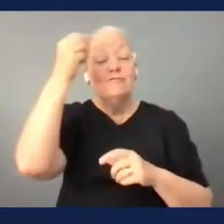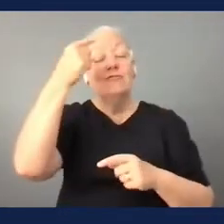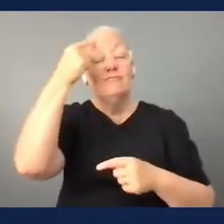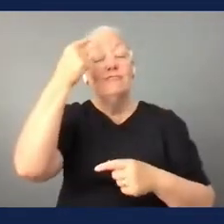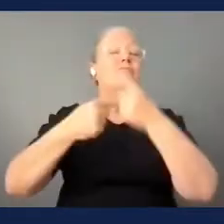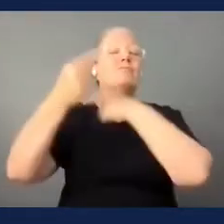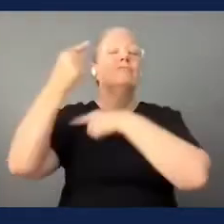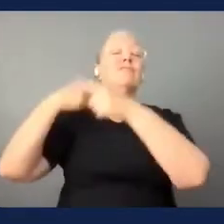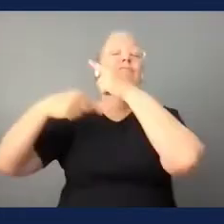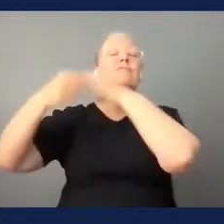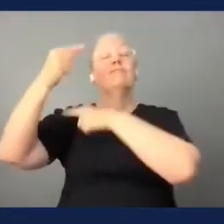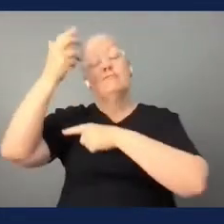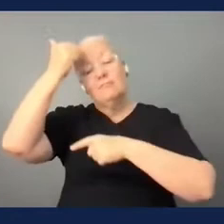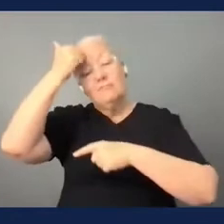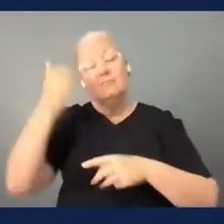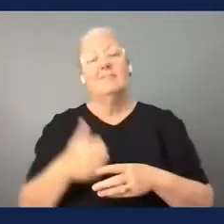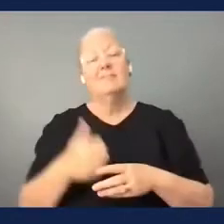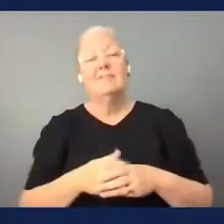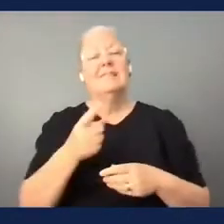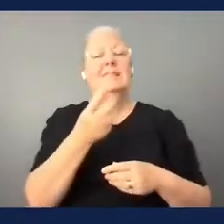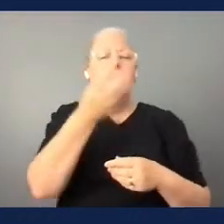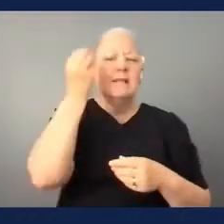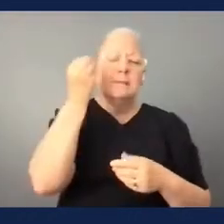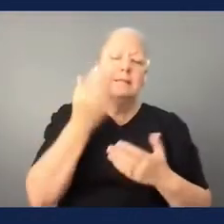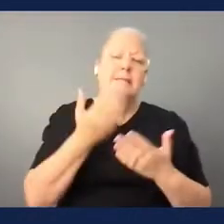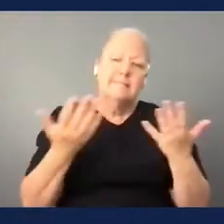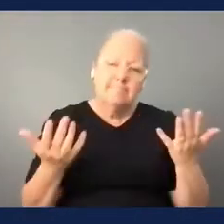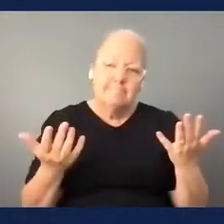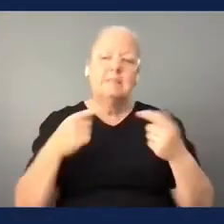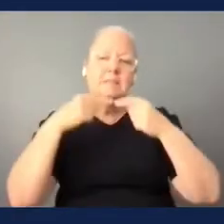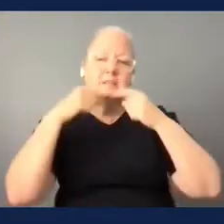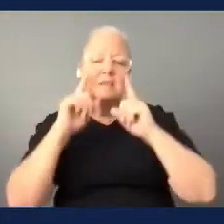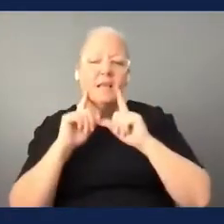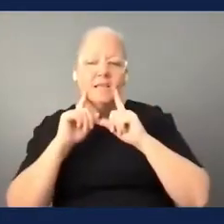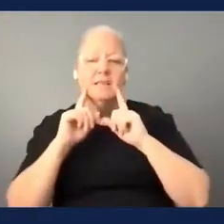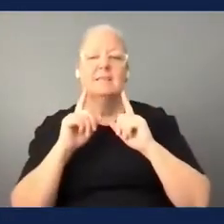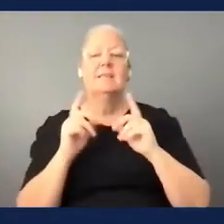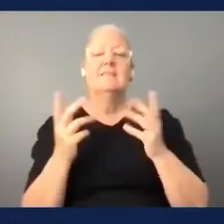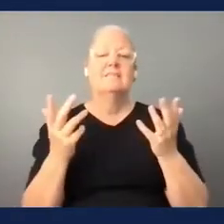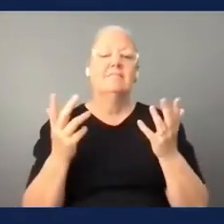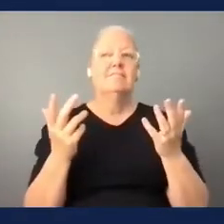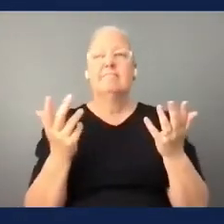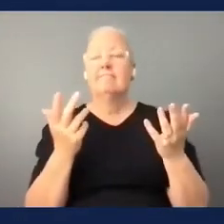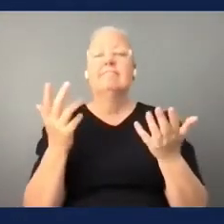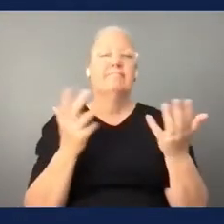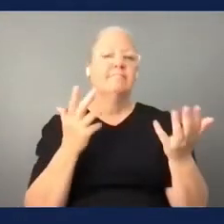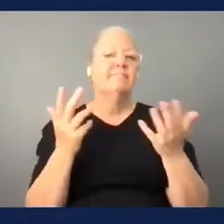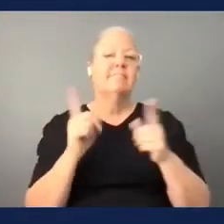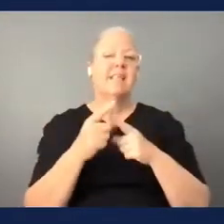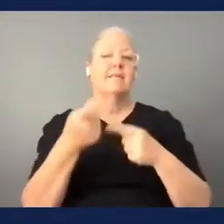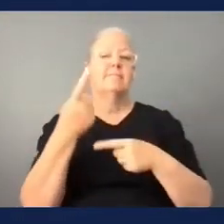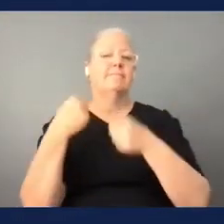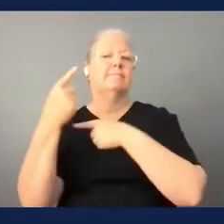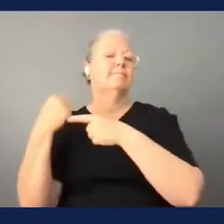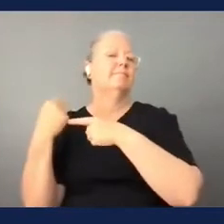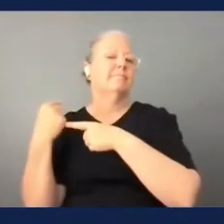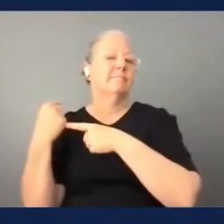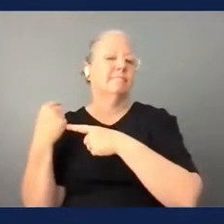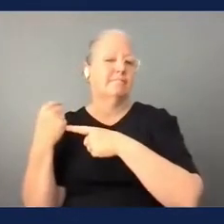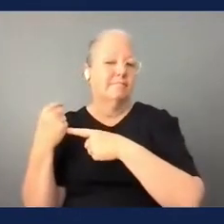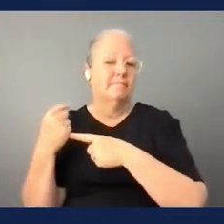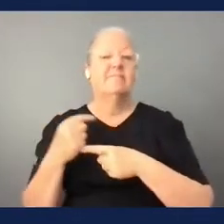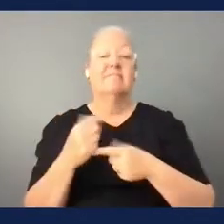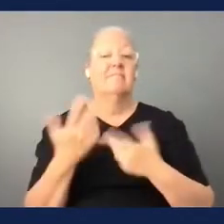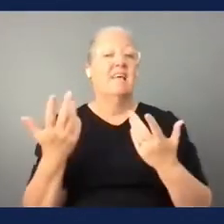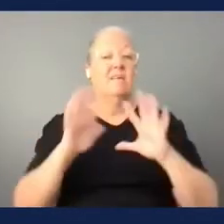unfortunately you know it transverses the world um so it's in every corner of the world so